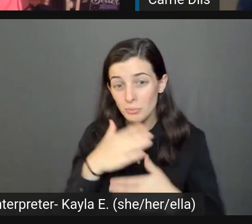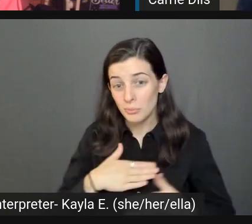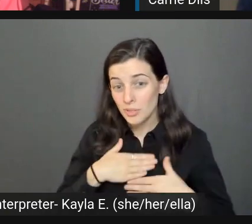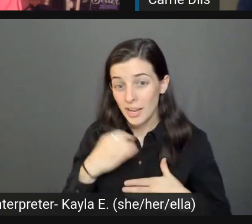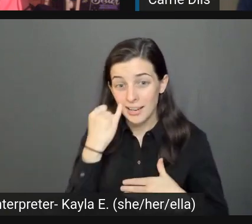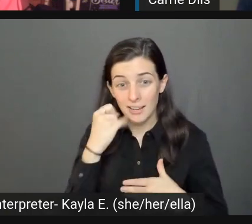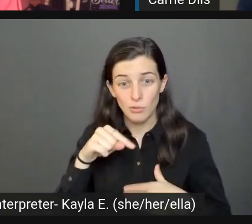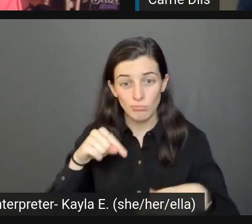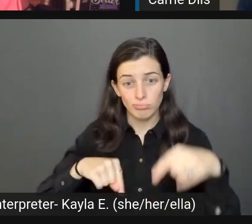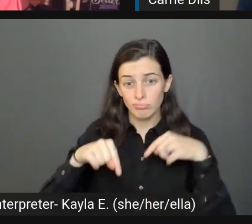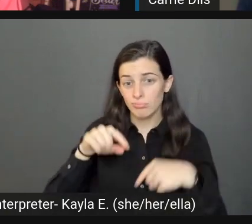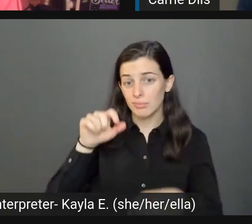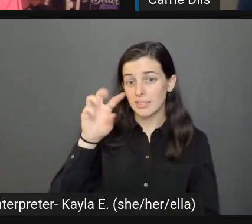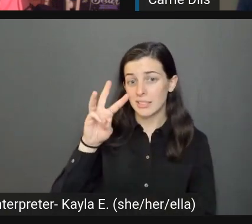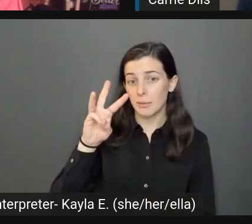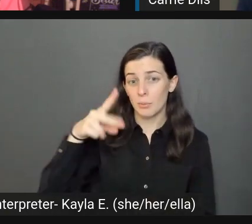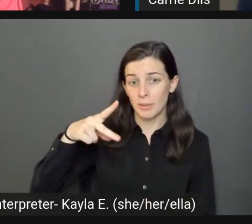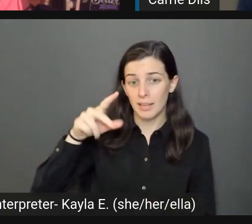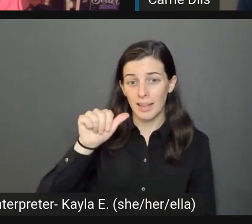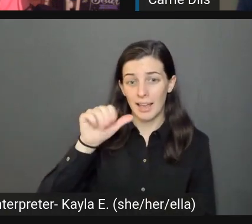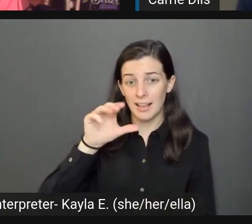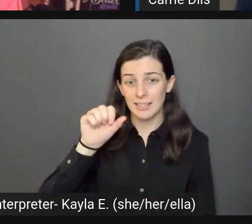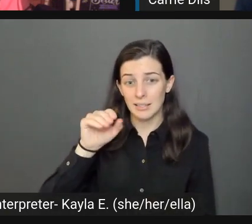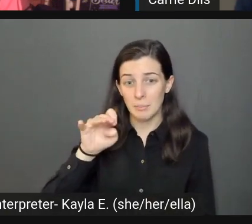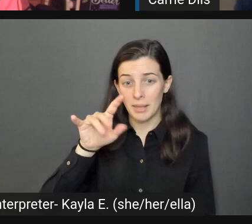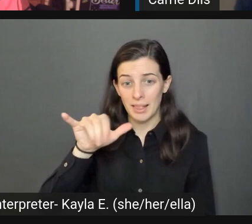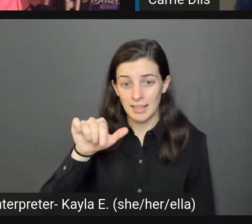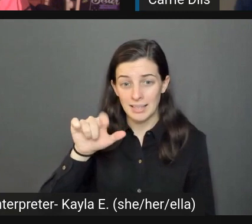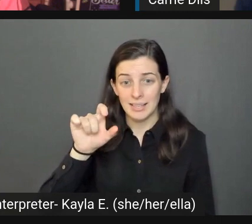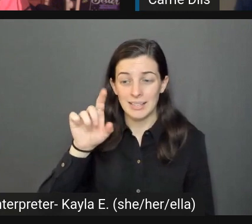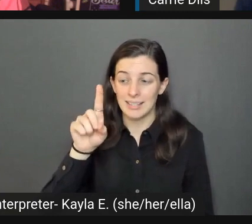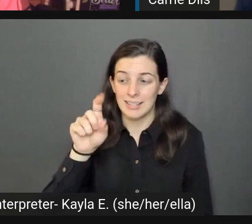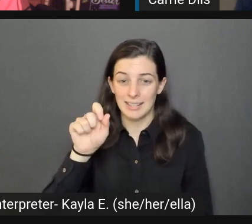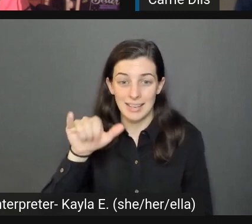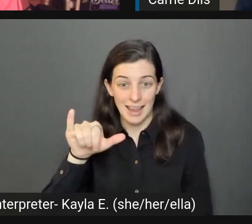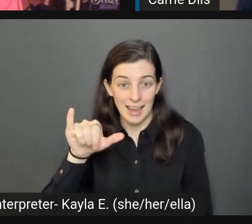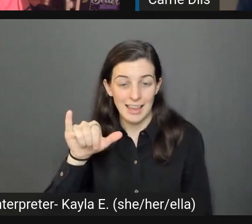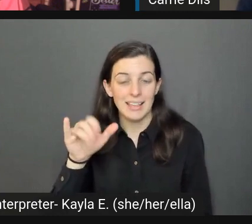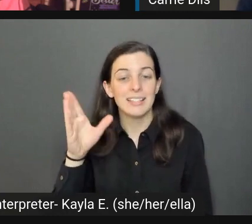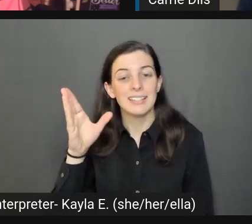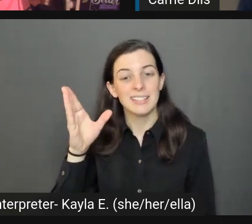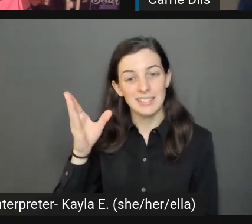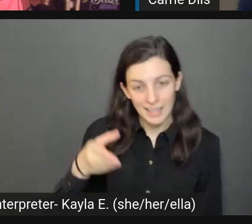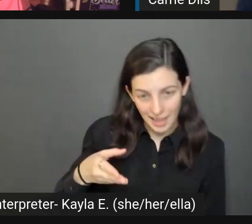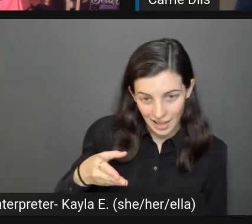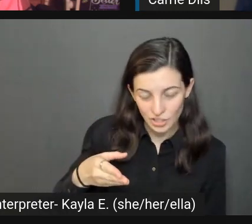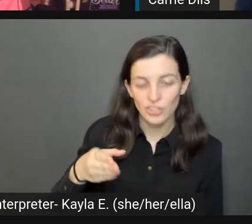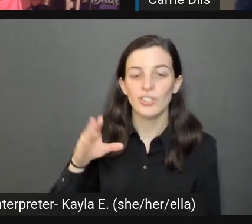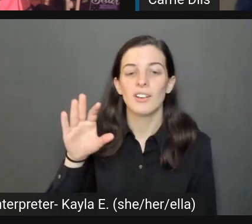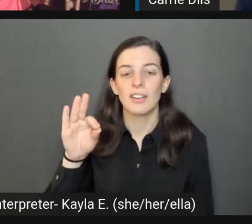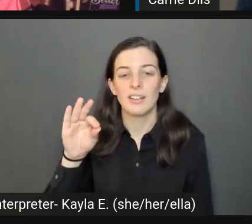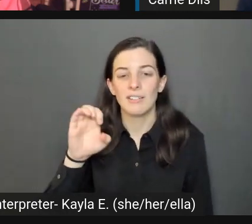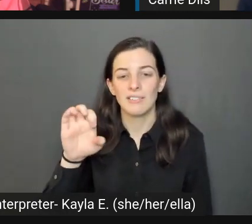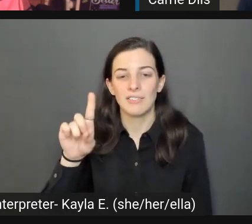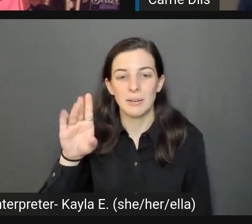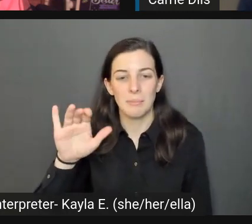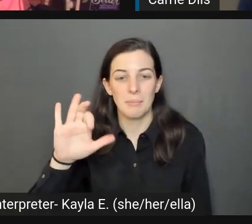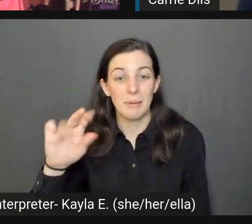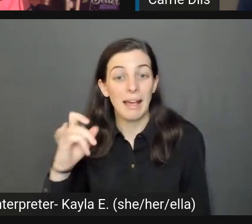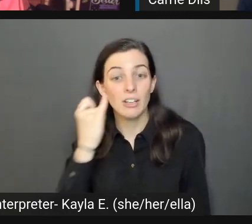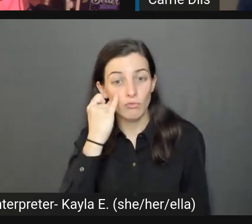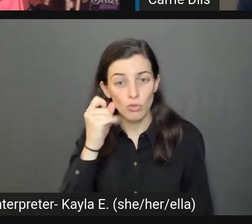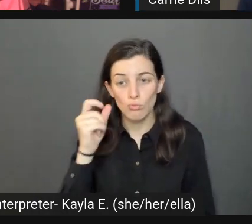WP Accessibility dot day slash feedback to provide anonymous feedback for our speakers on their